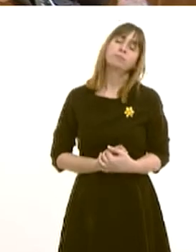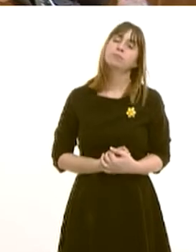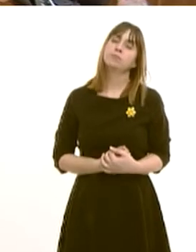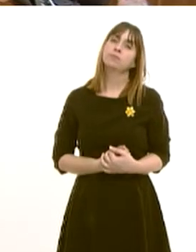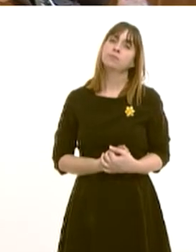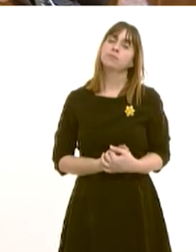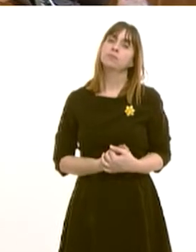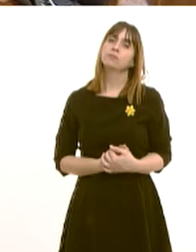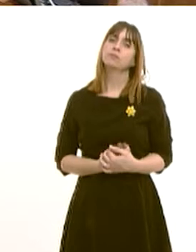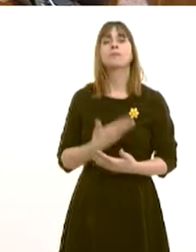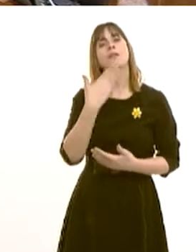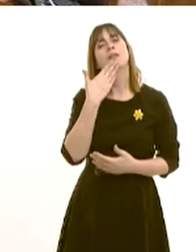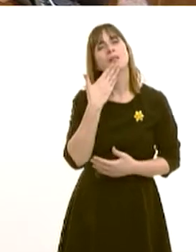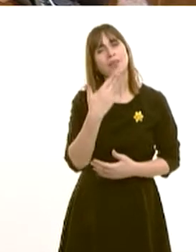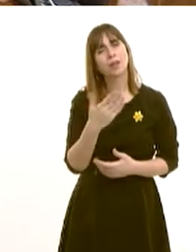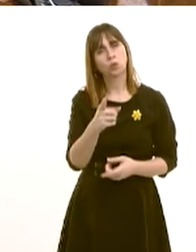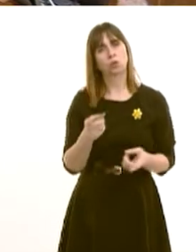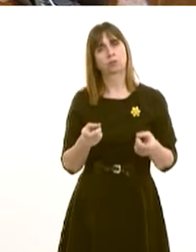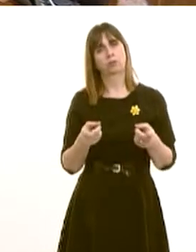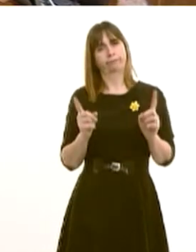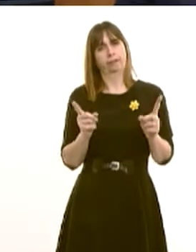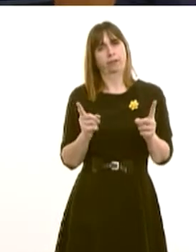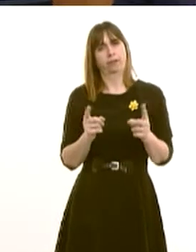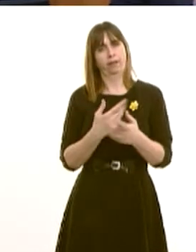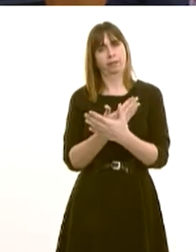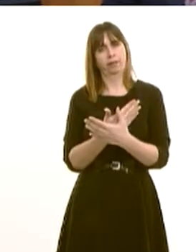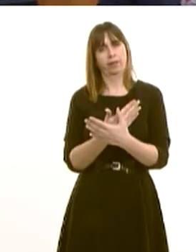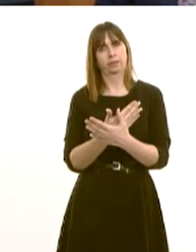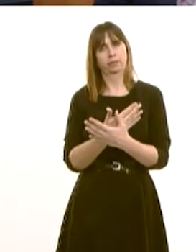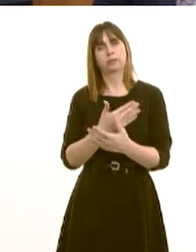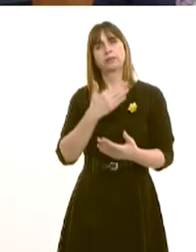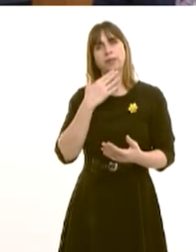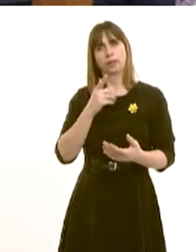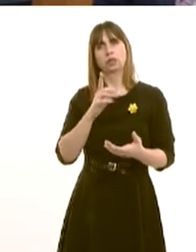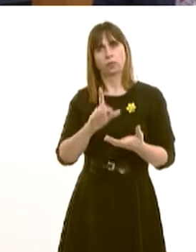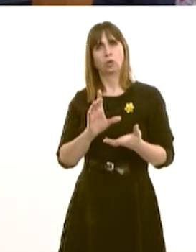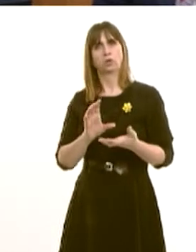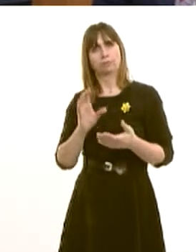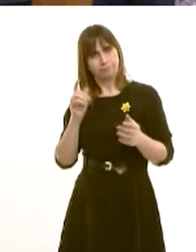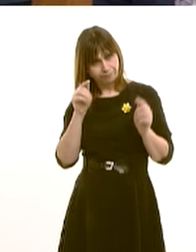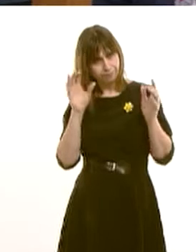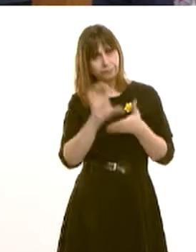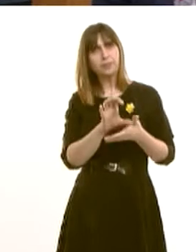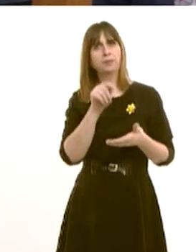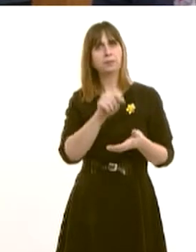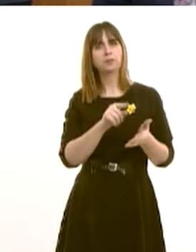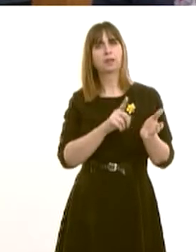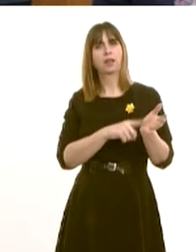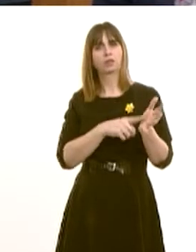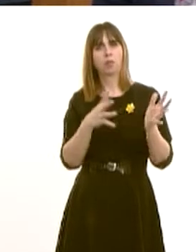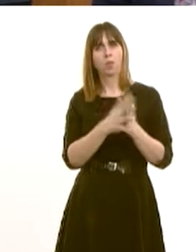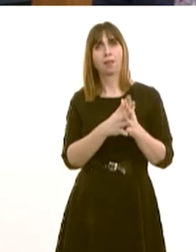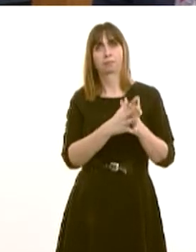I thank the leader of the Liberal Democrats for the acknowledgement of the investment at Llandrindod Wells. It does form part of the first phase of